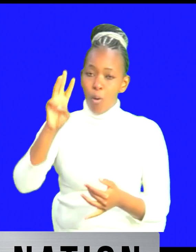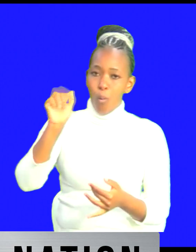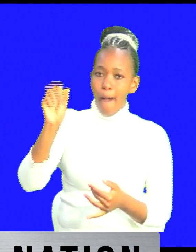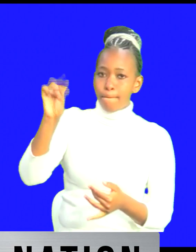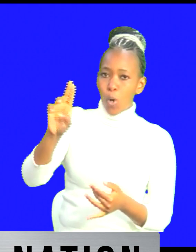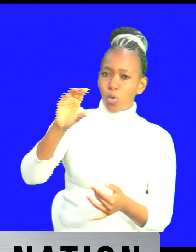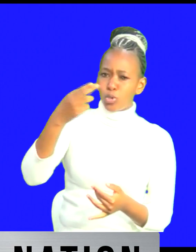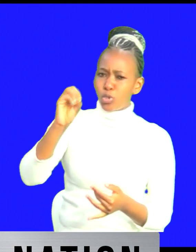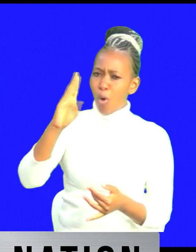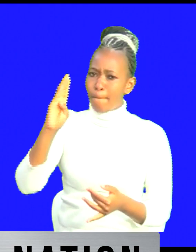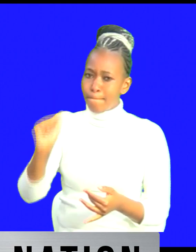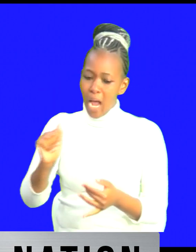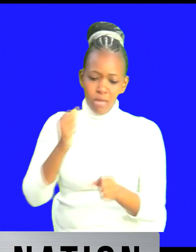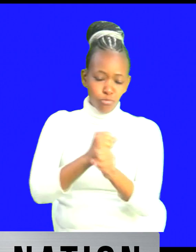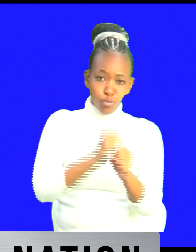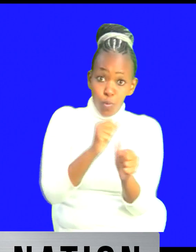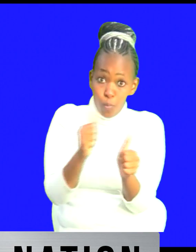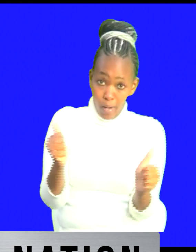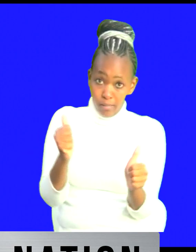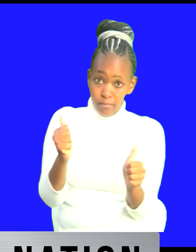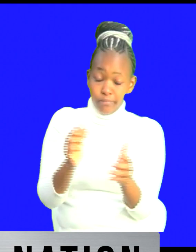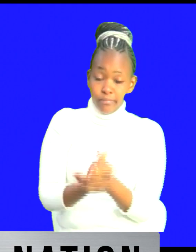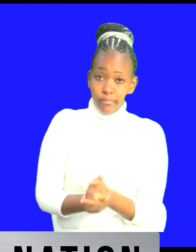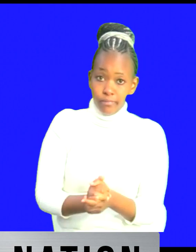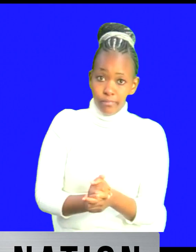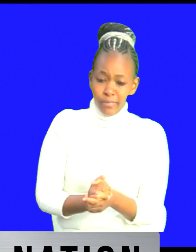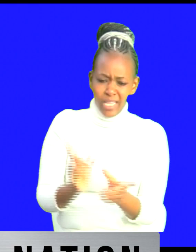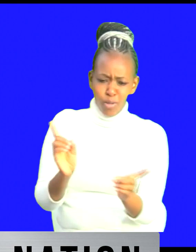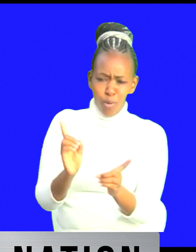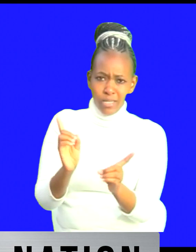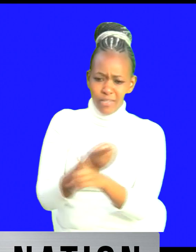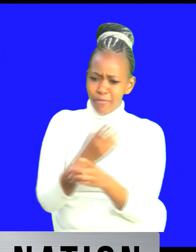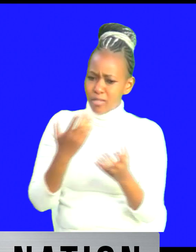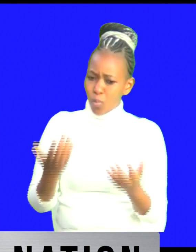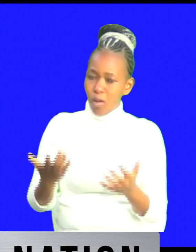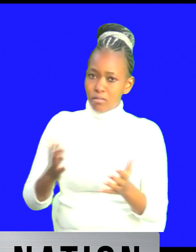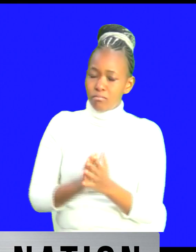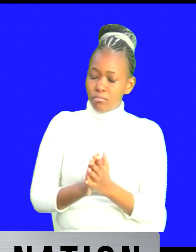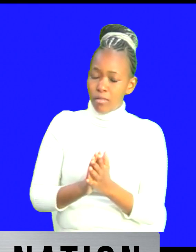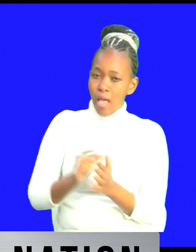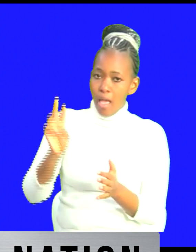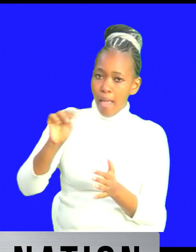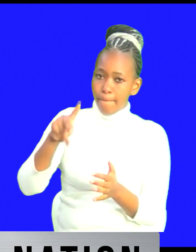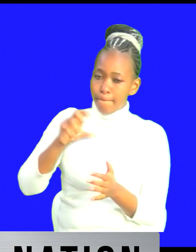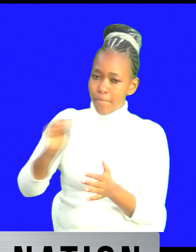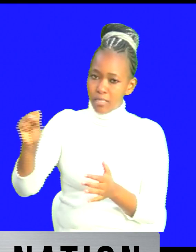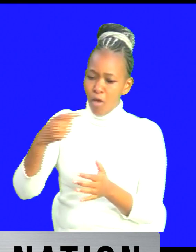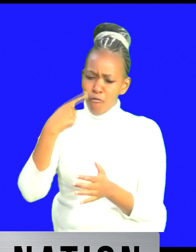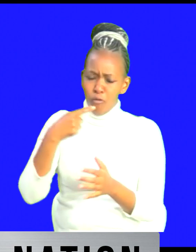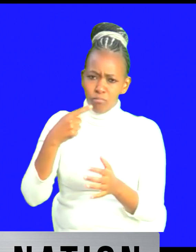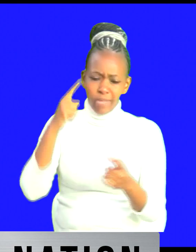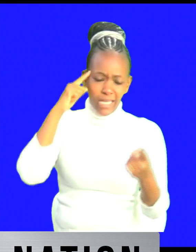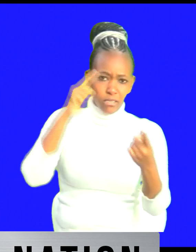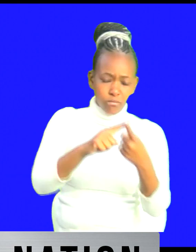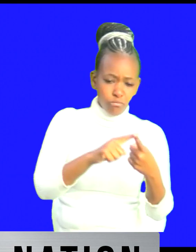the other side yes the only difference with the with the number of mps from the other side yes uh is that uh in this country they